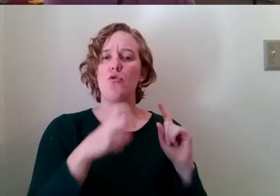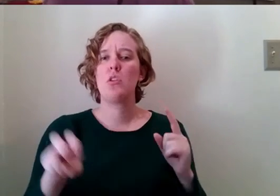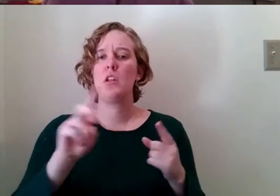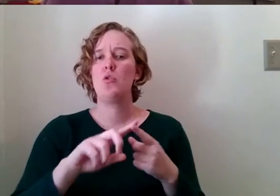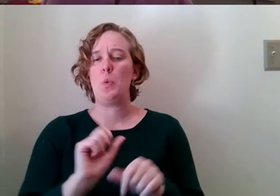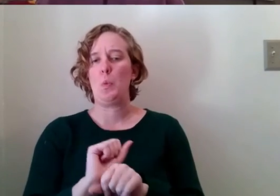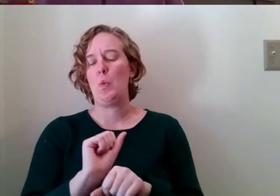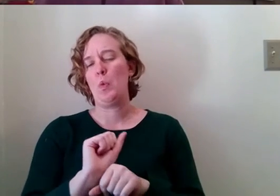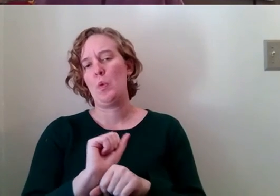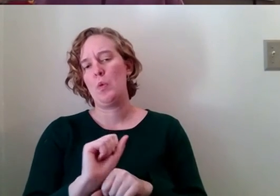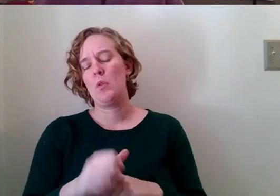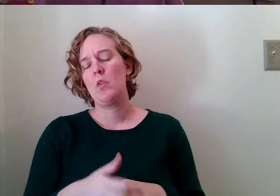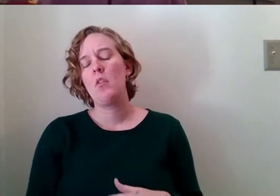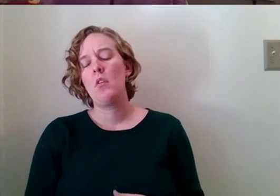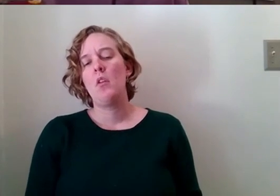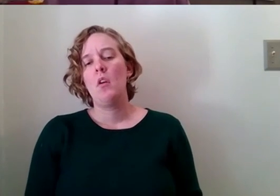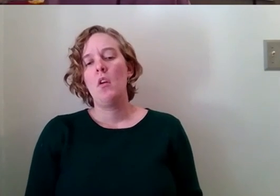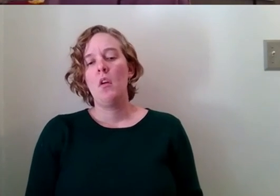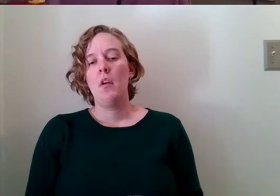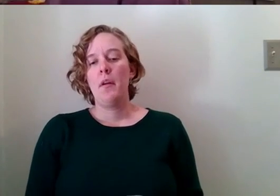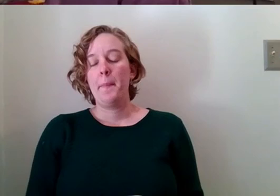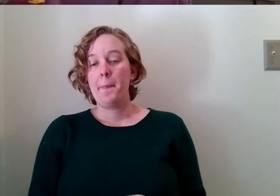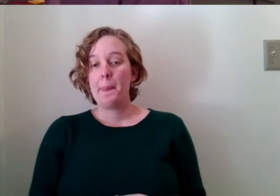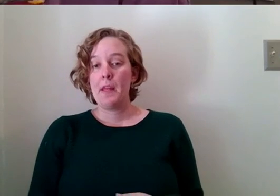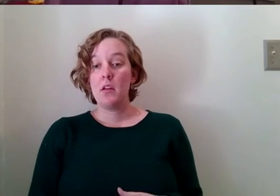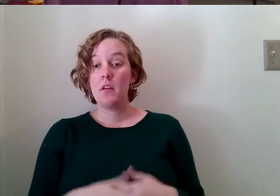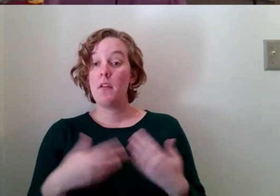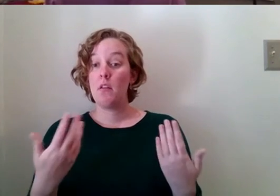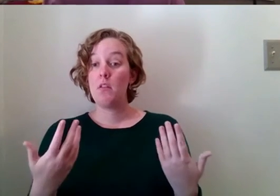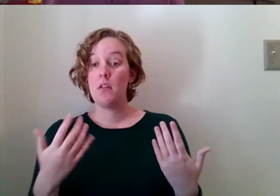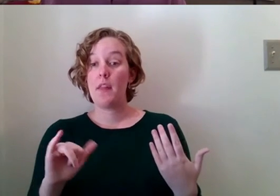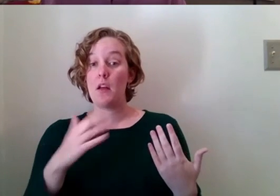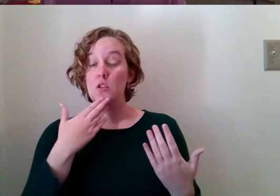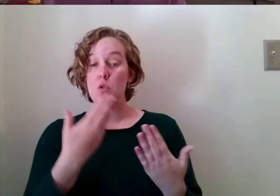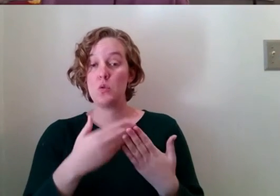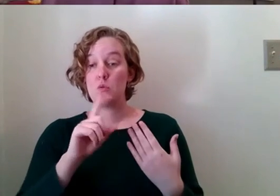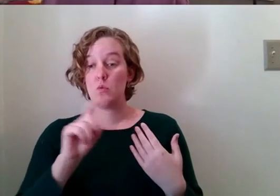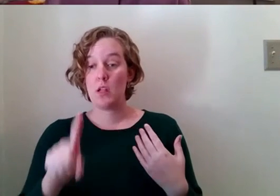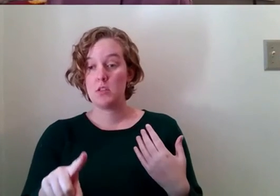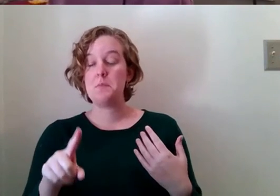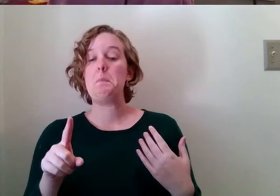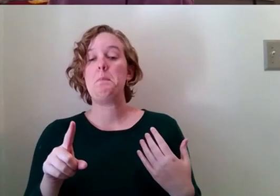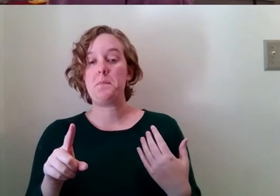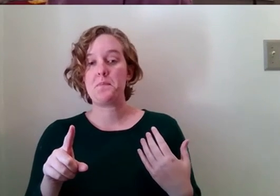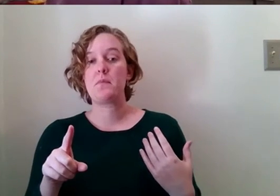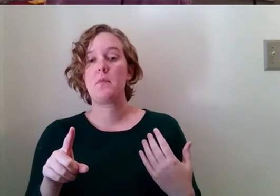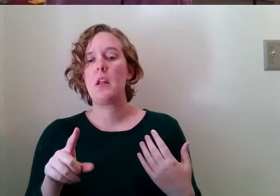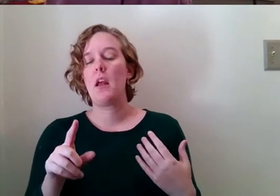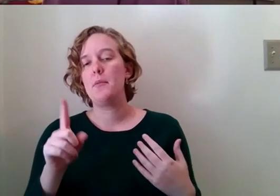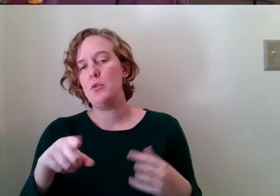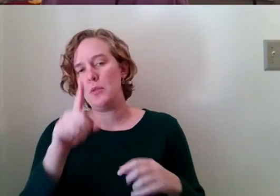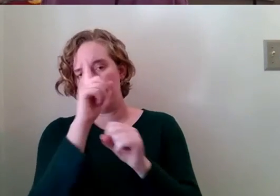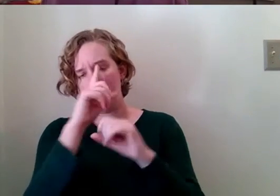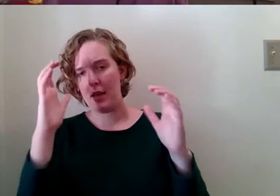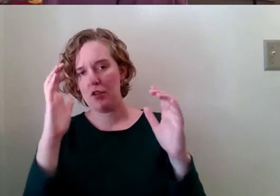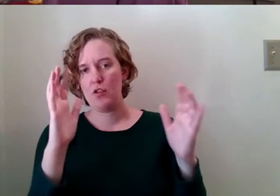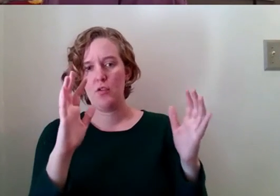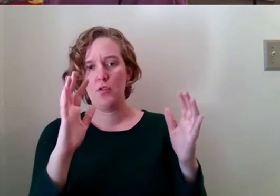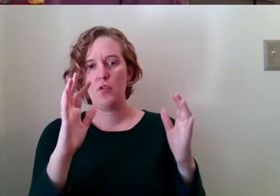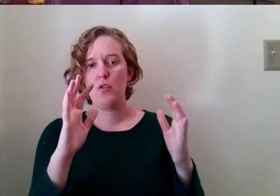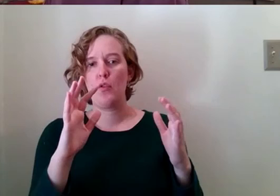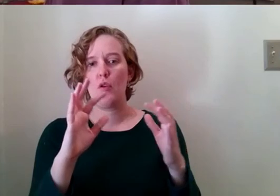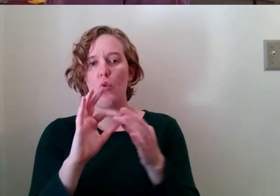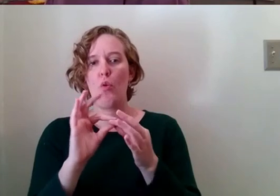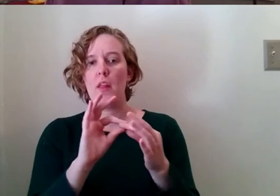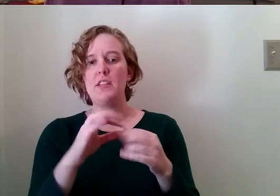uh that's a very good question so as you can imagine the correlation one team is